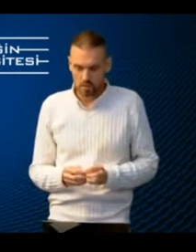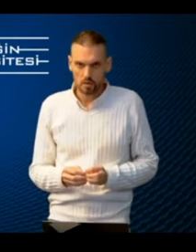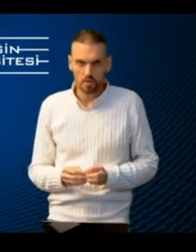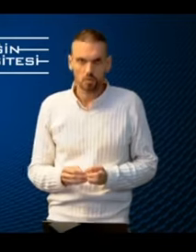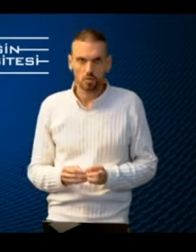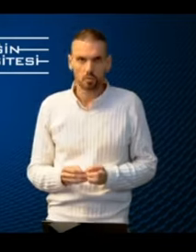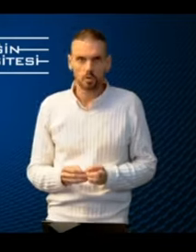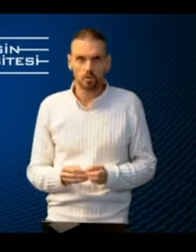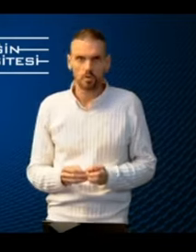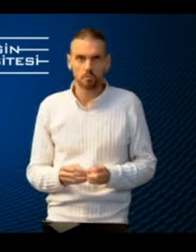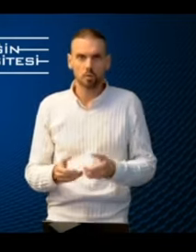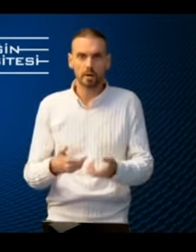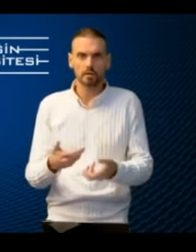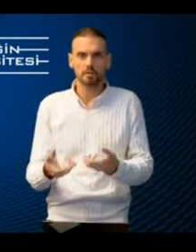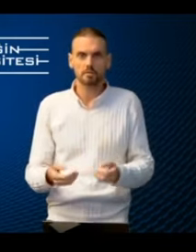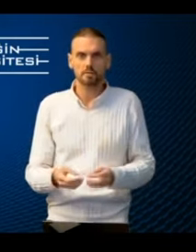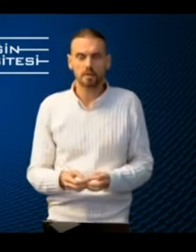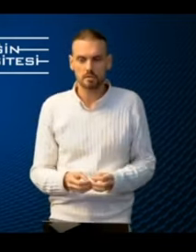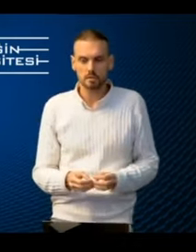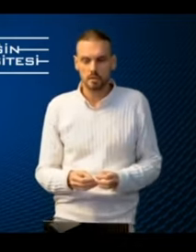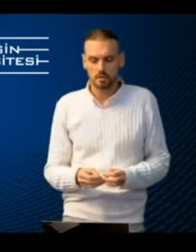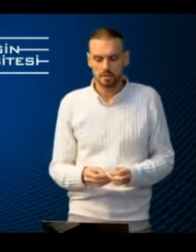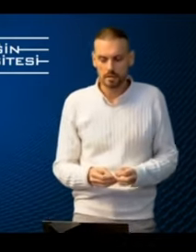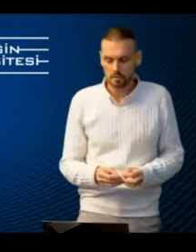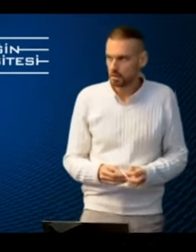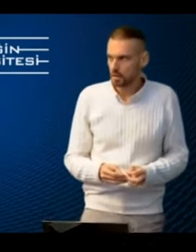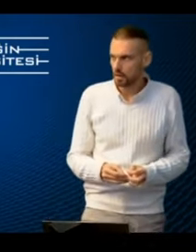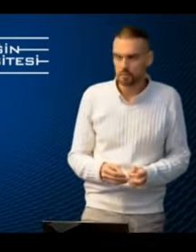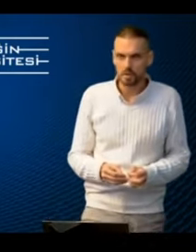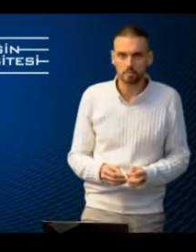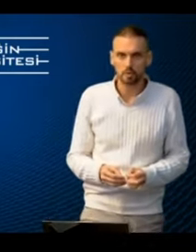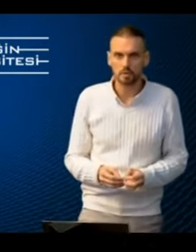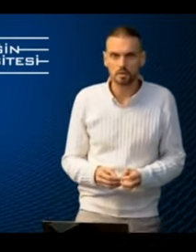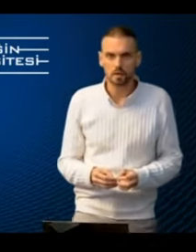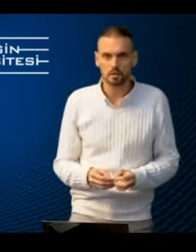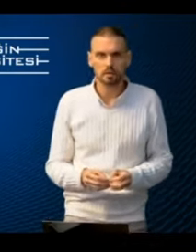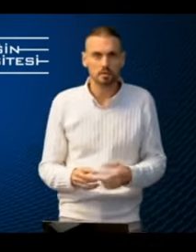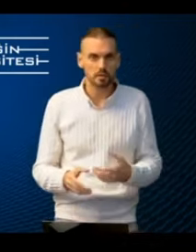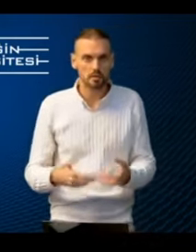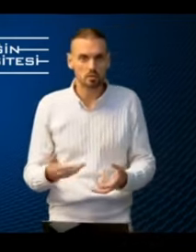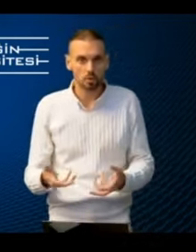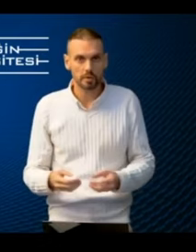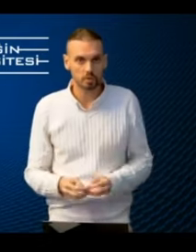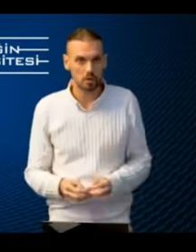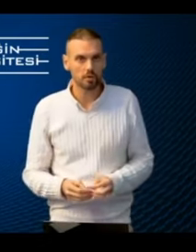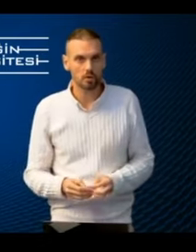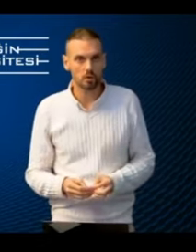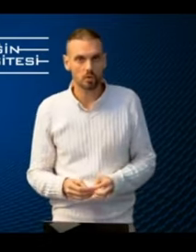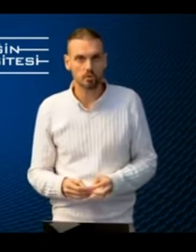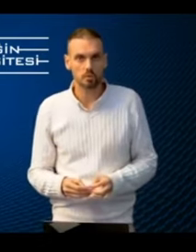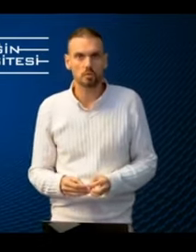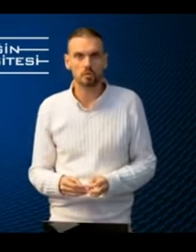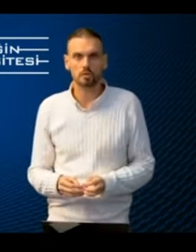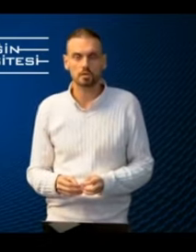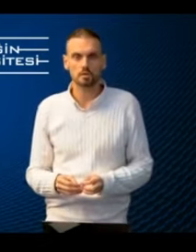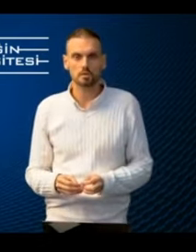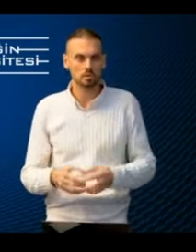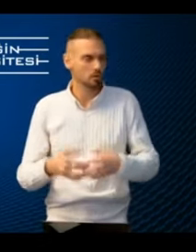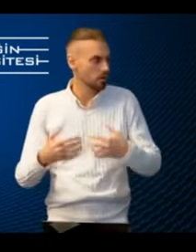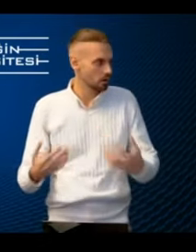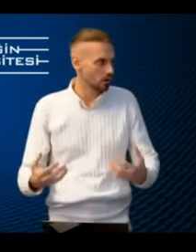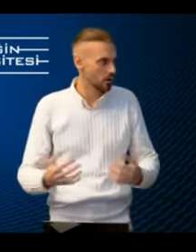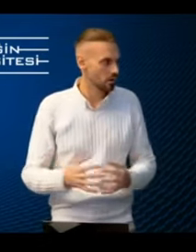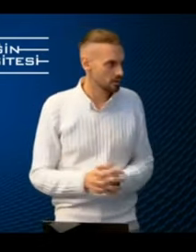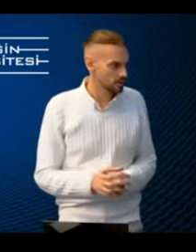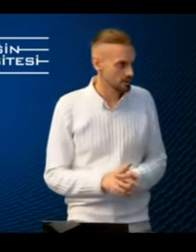we will work on the mobile interface that employees can learn these topics on the go. You will not need